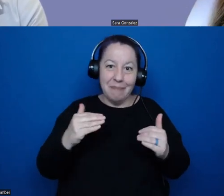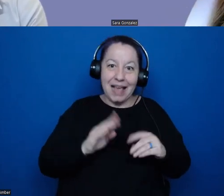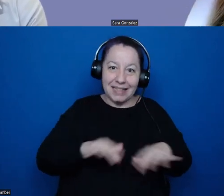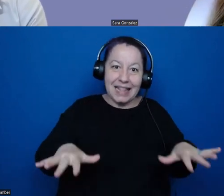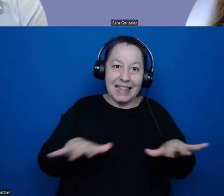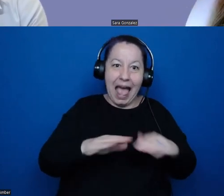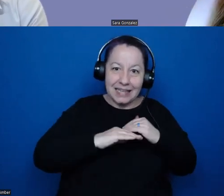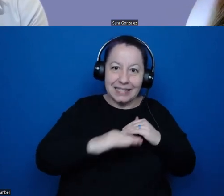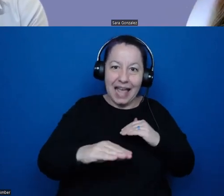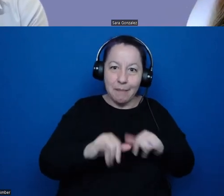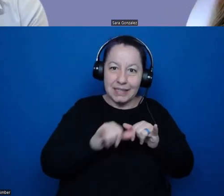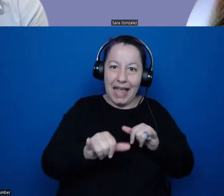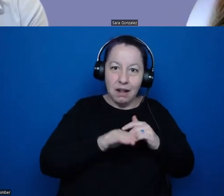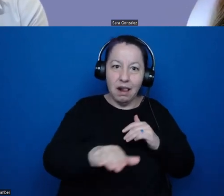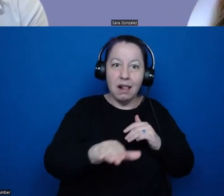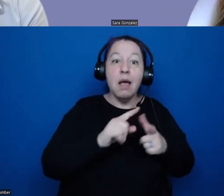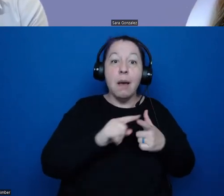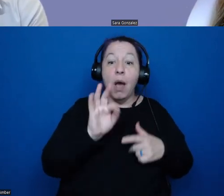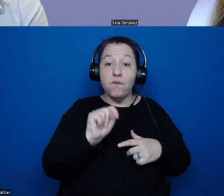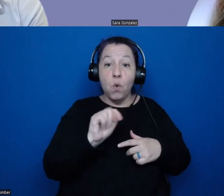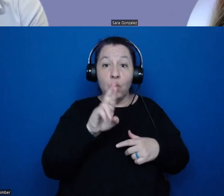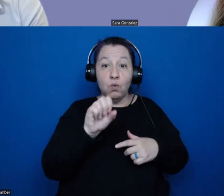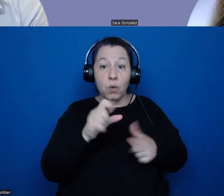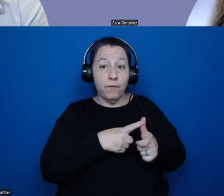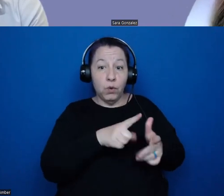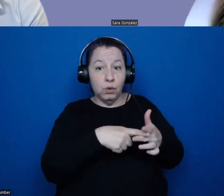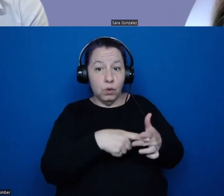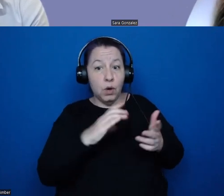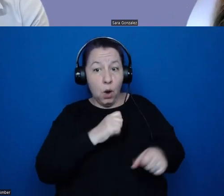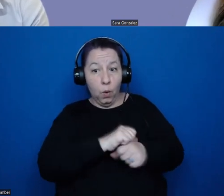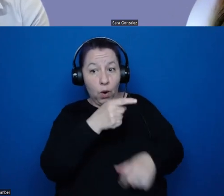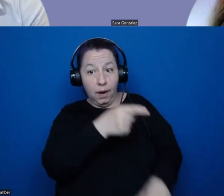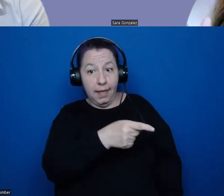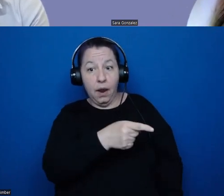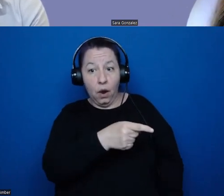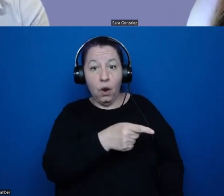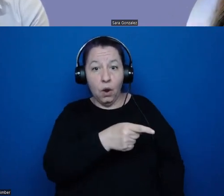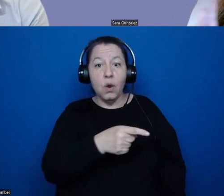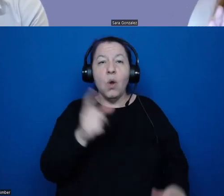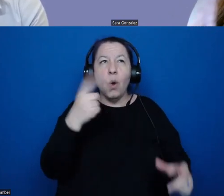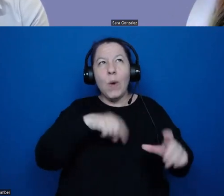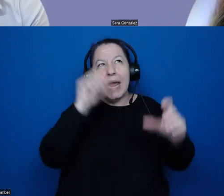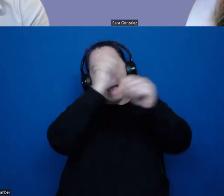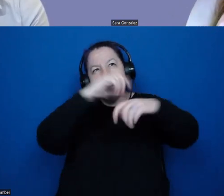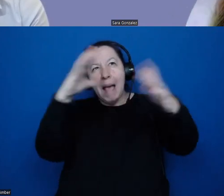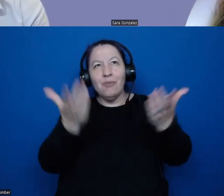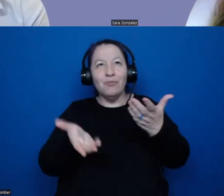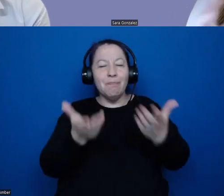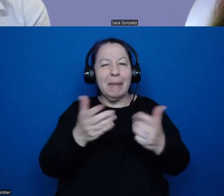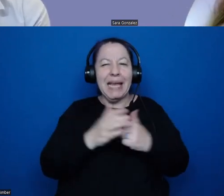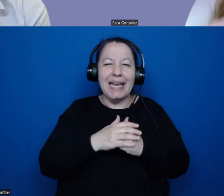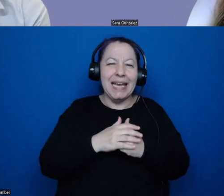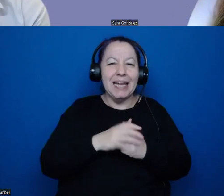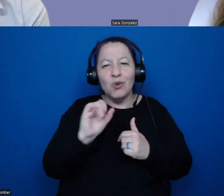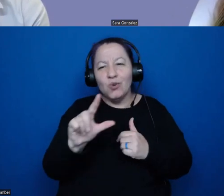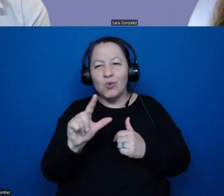And yet at Fort Ross, when we first began our work there, we had imagined maybe, you know, soil